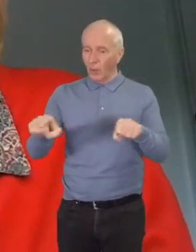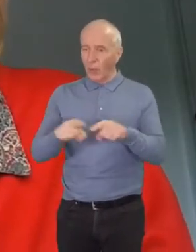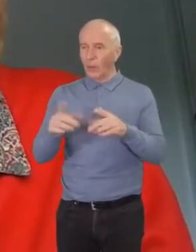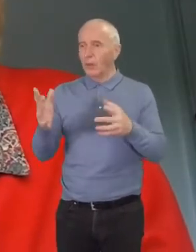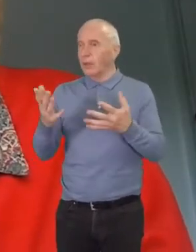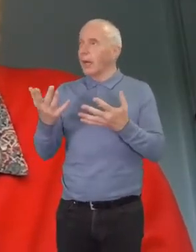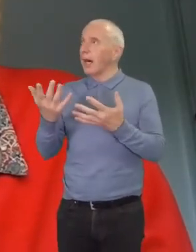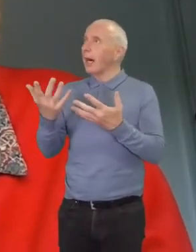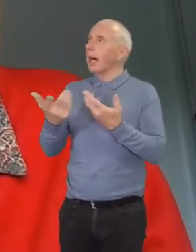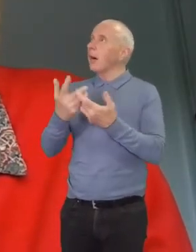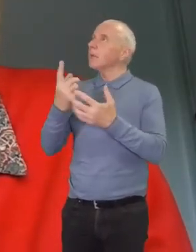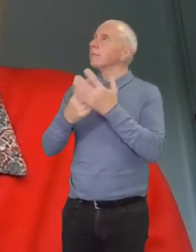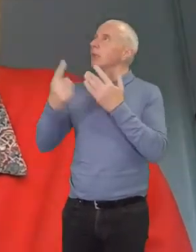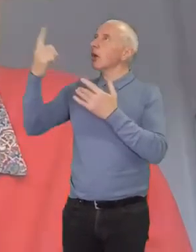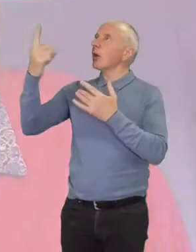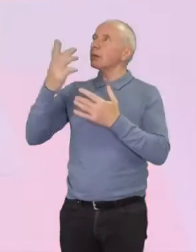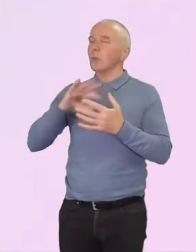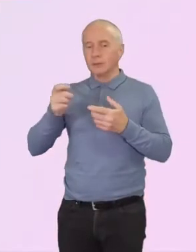to see for our planet.